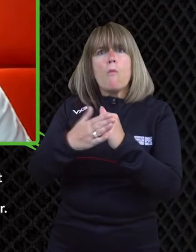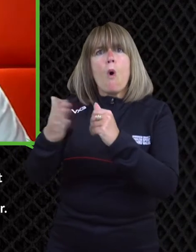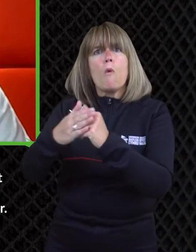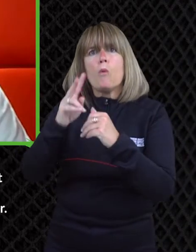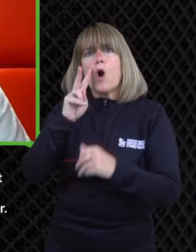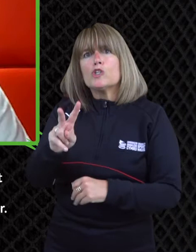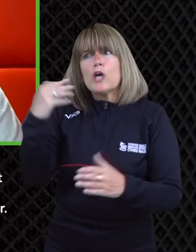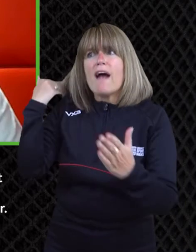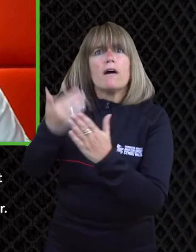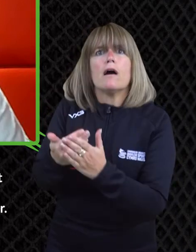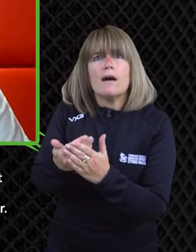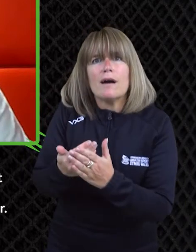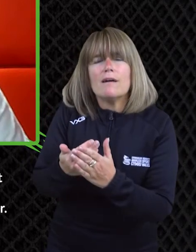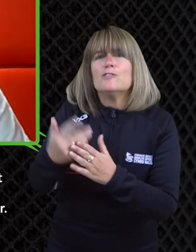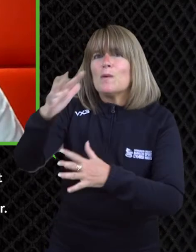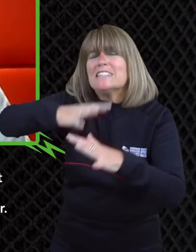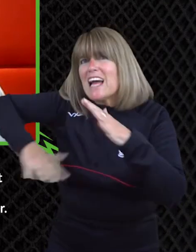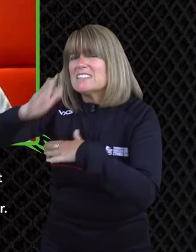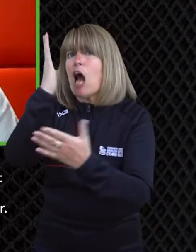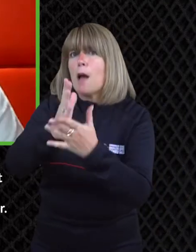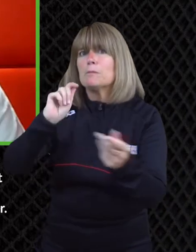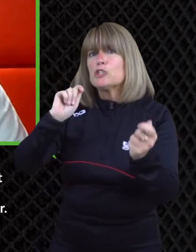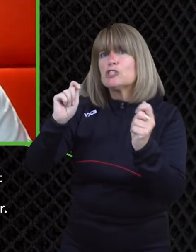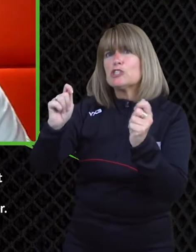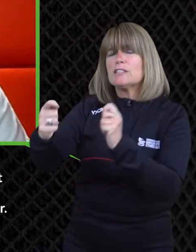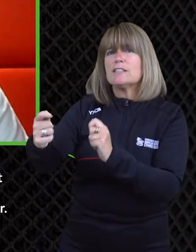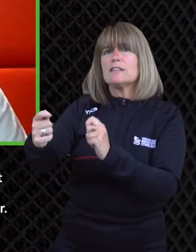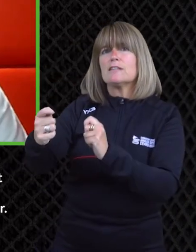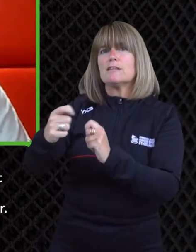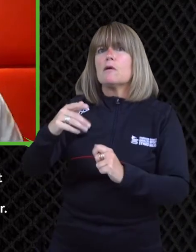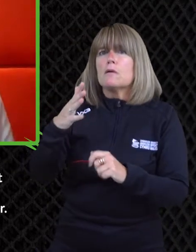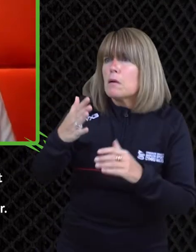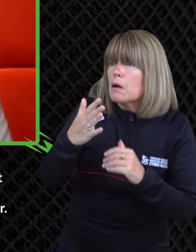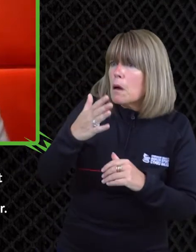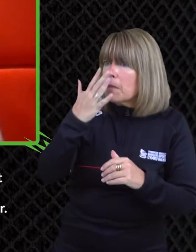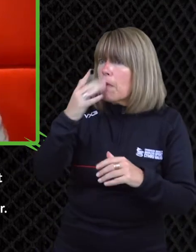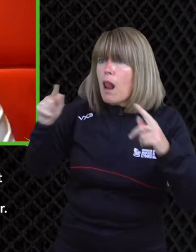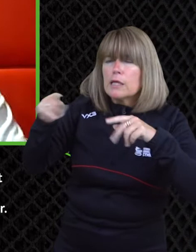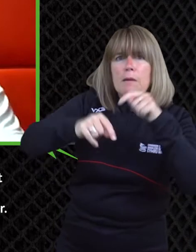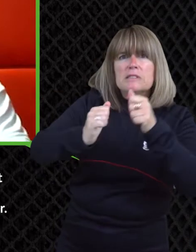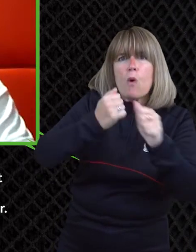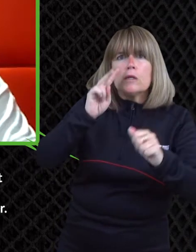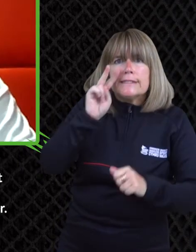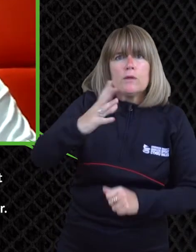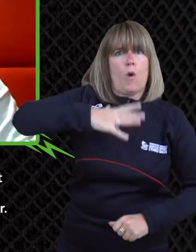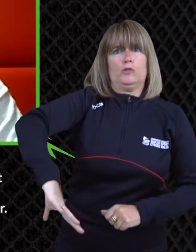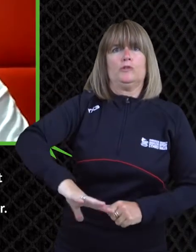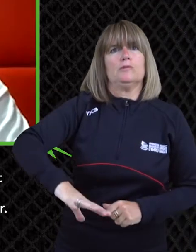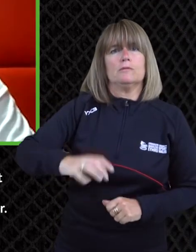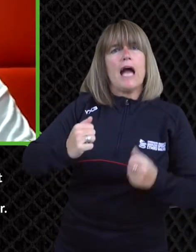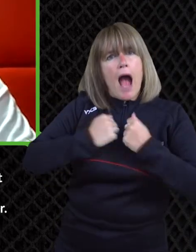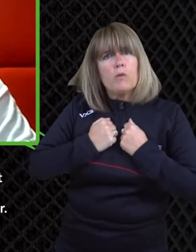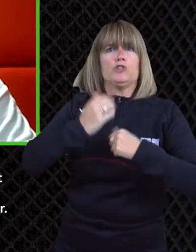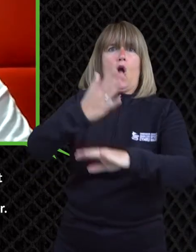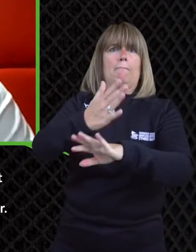thought there would have been a lot of coverage on the on on the television but now you know the the latest paralympics has been one of the biggest most watched paralympics of all